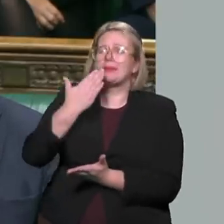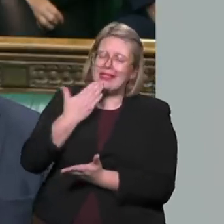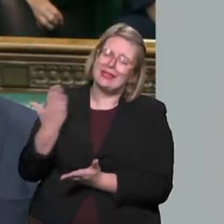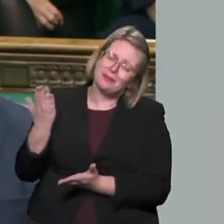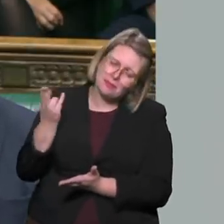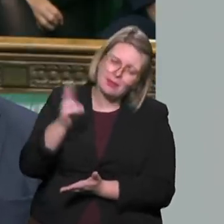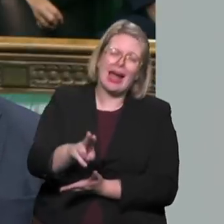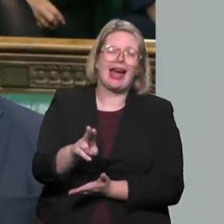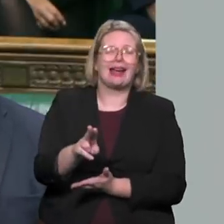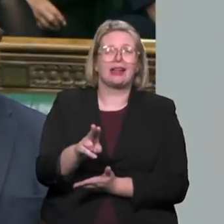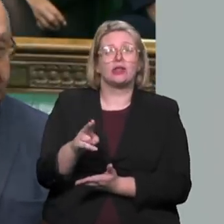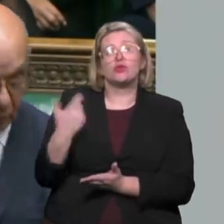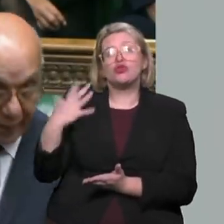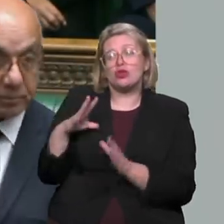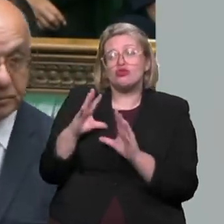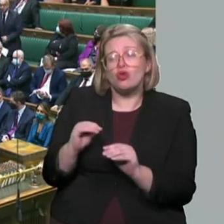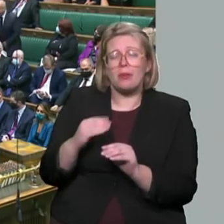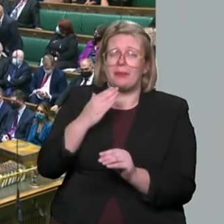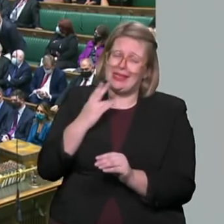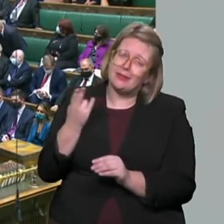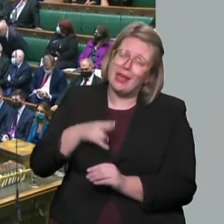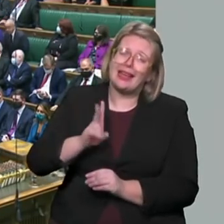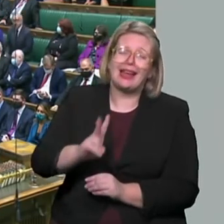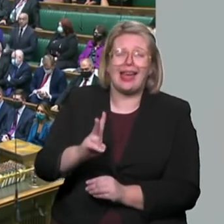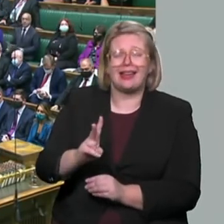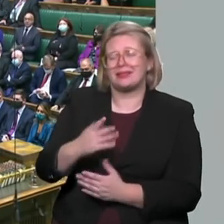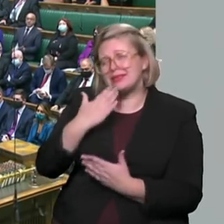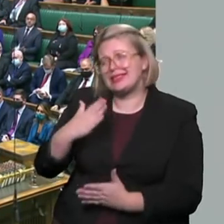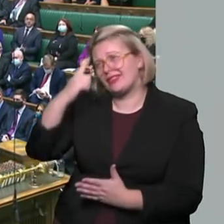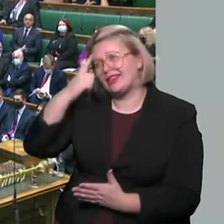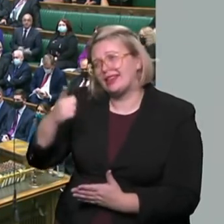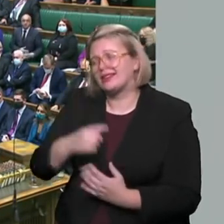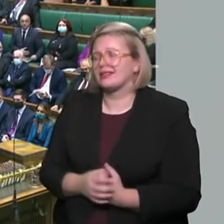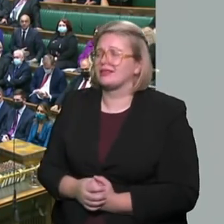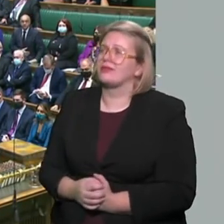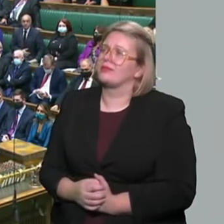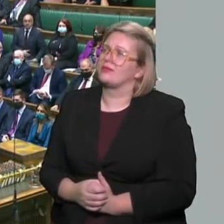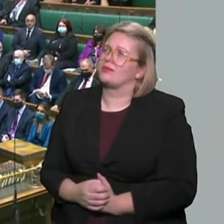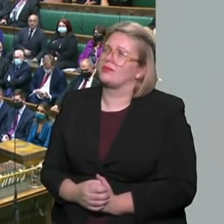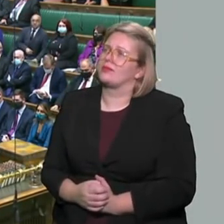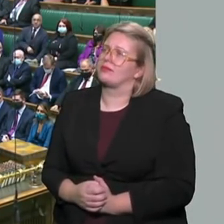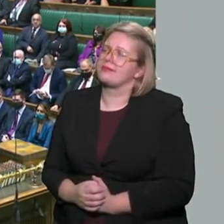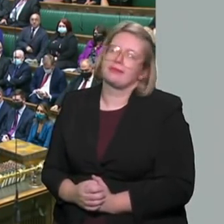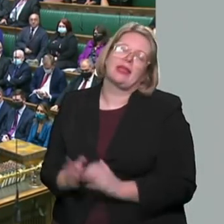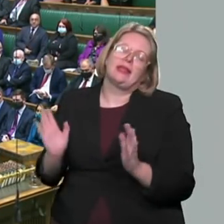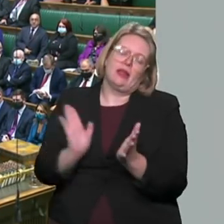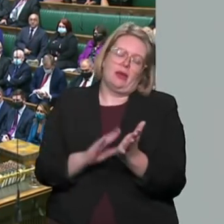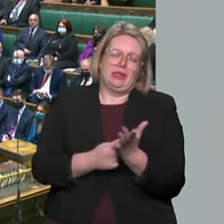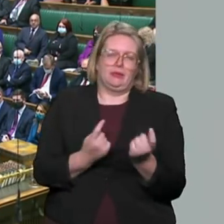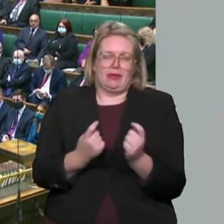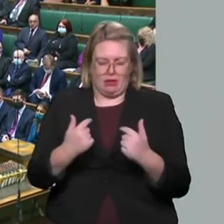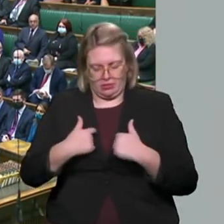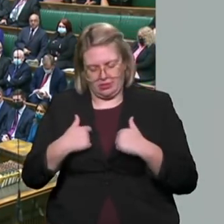lifeline he has just taken away? Mr Speaker, what we are doing is ensuring that